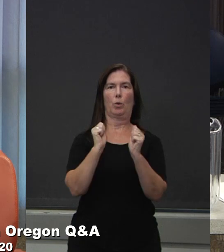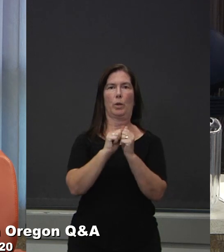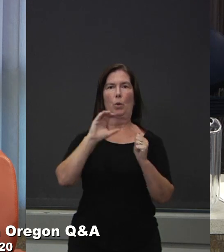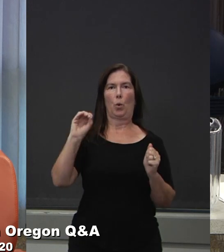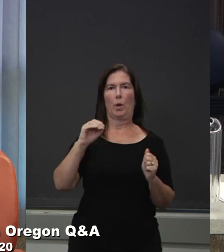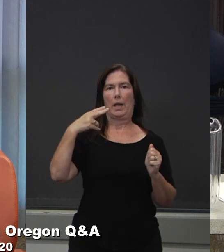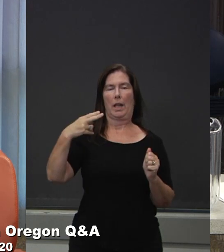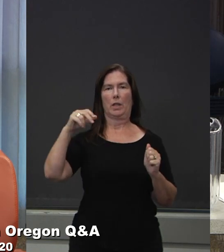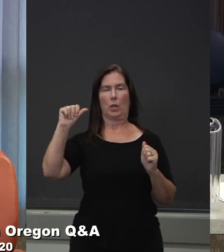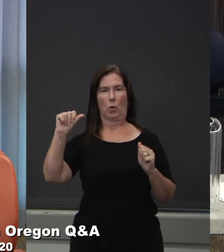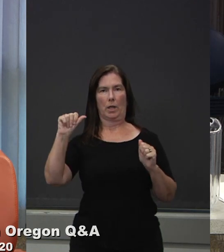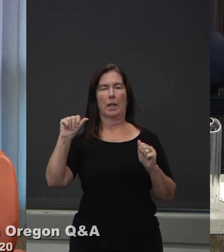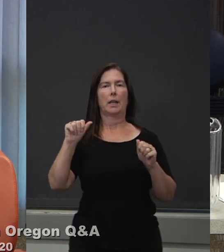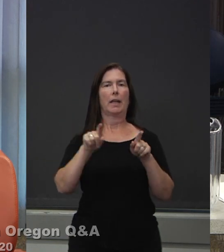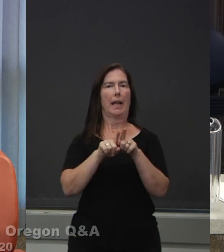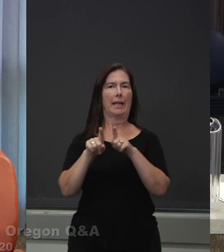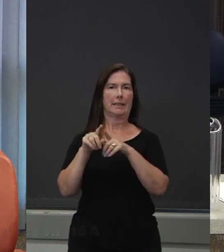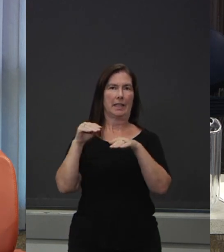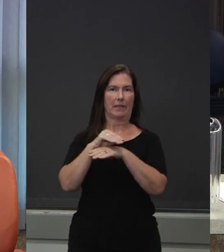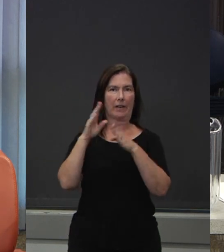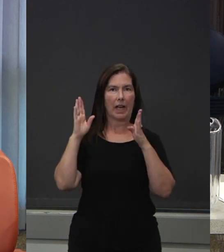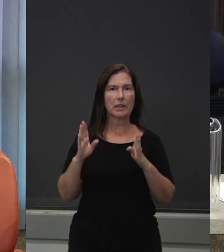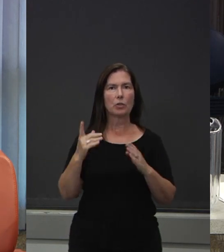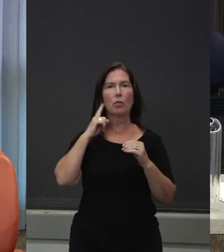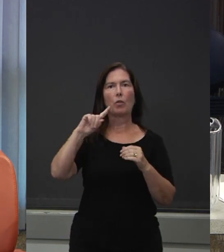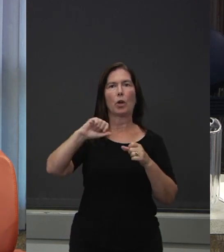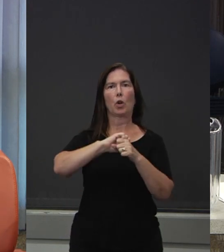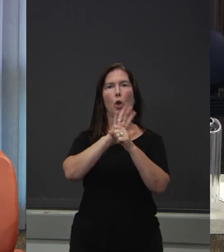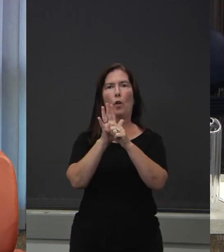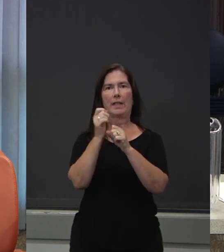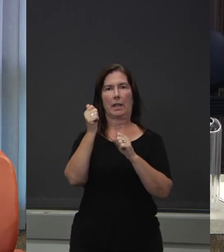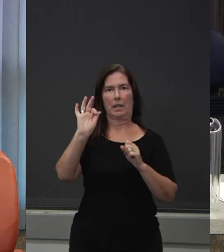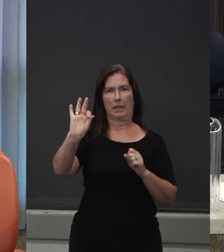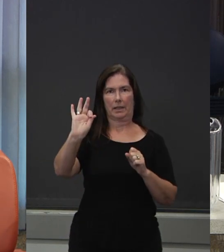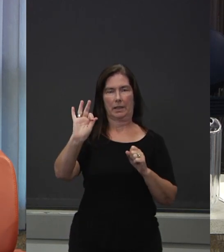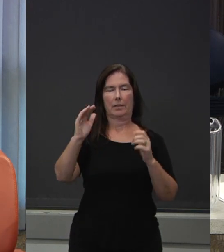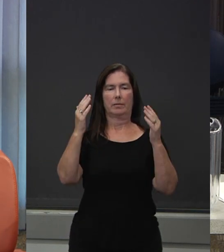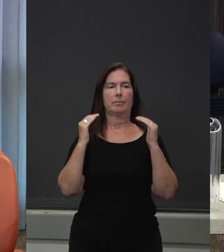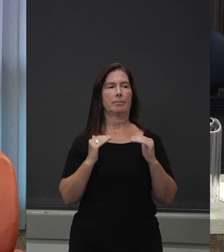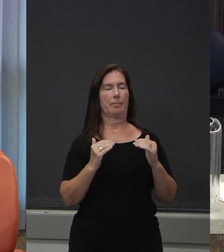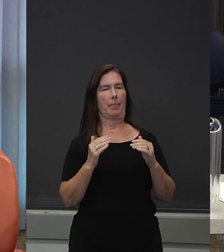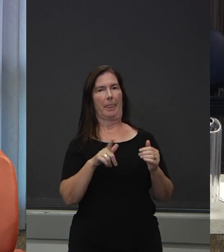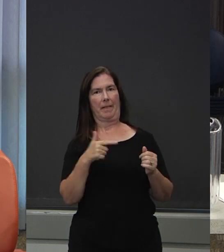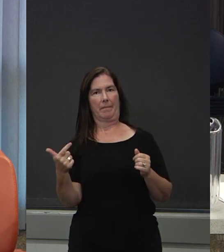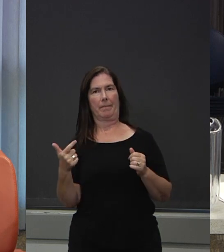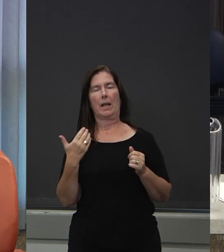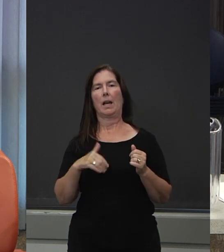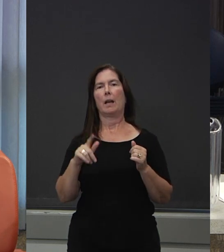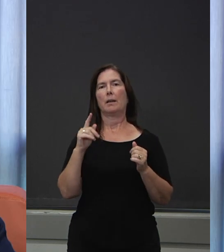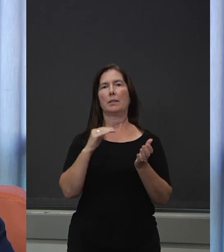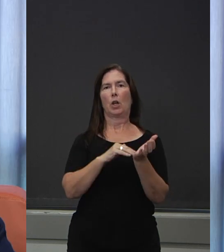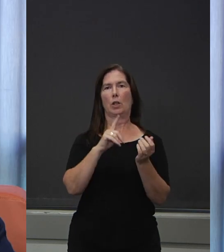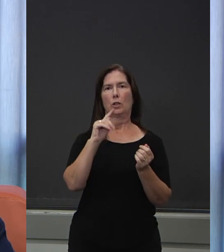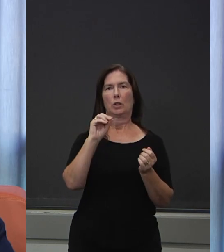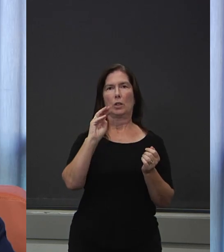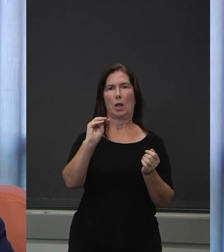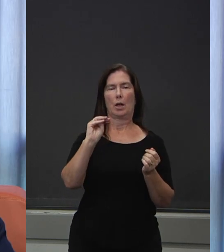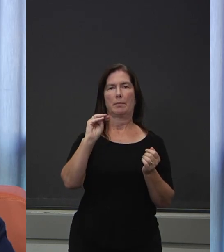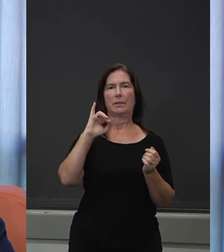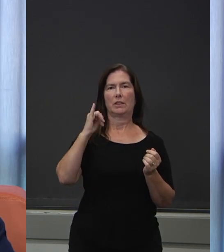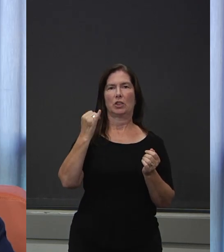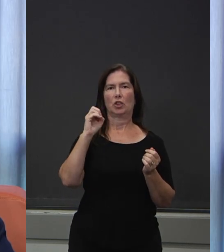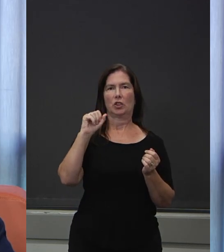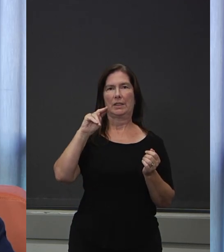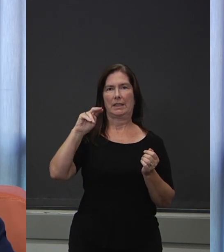as a senior health advisor for COVID-19. Good afternoon, I'm Dr. Tom Jean. I'm a public health physician